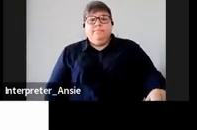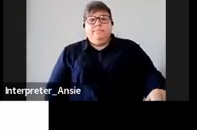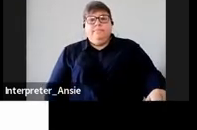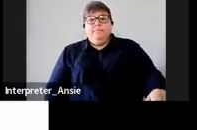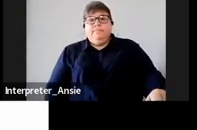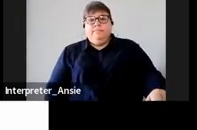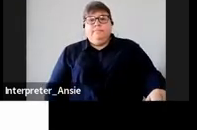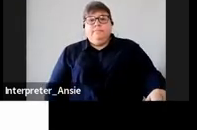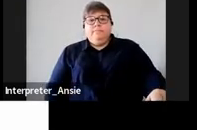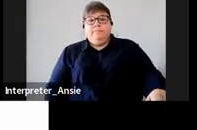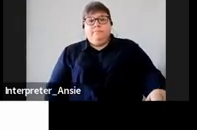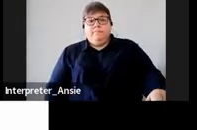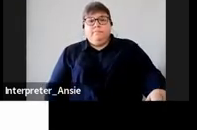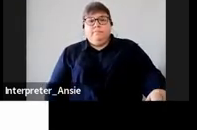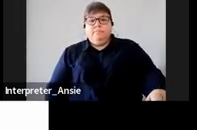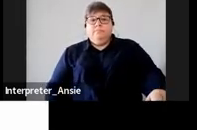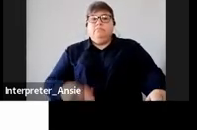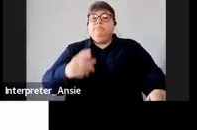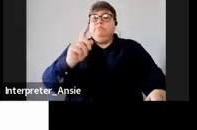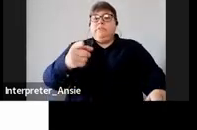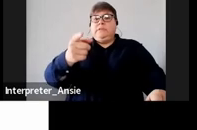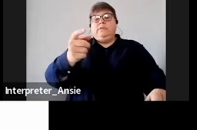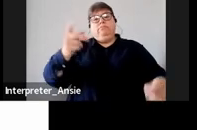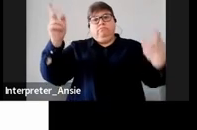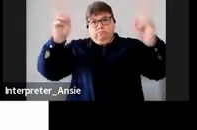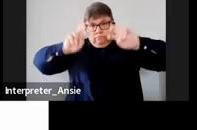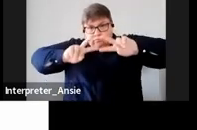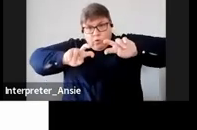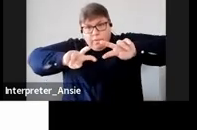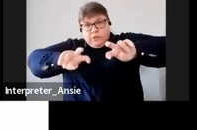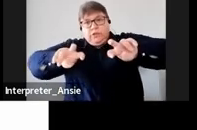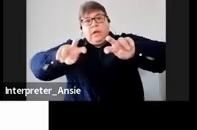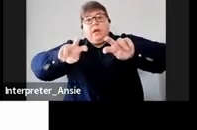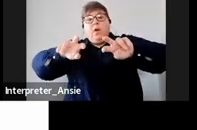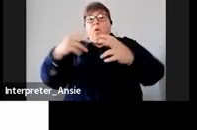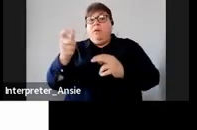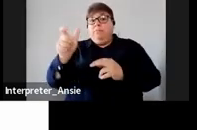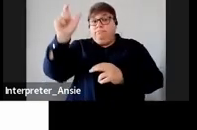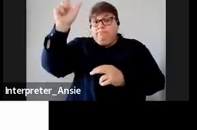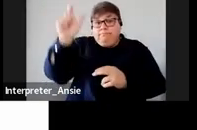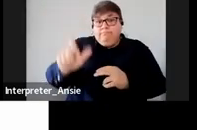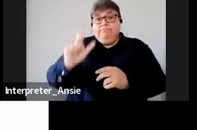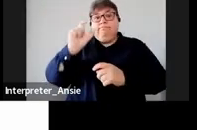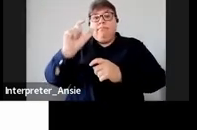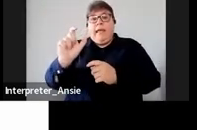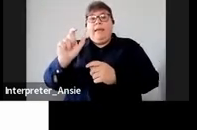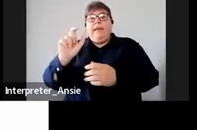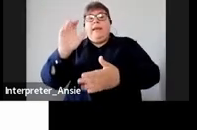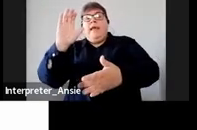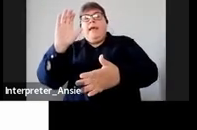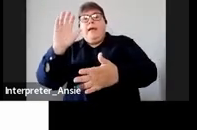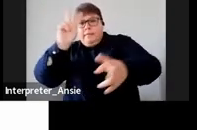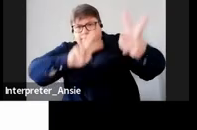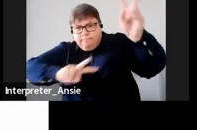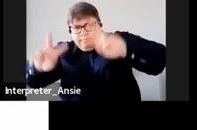a request for remission can be submitted where a taxpayer disputes any penalty levied due to non